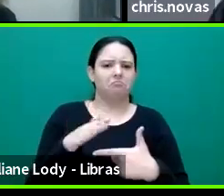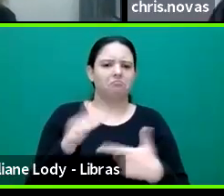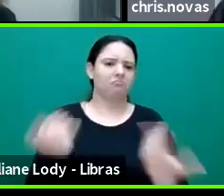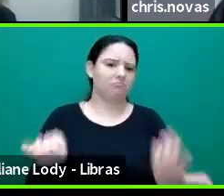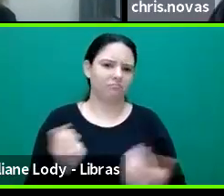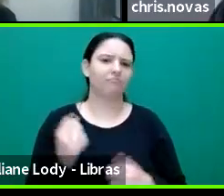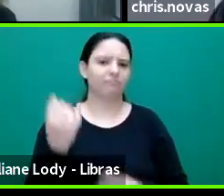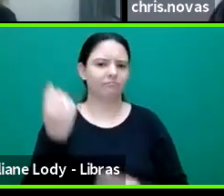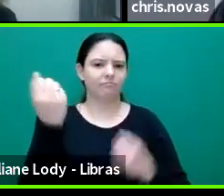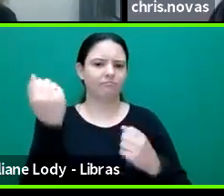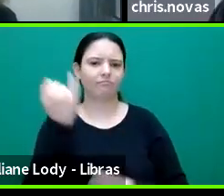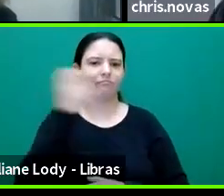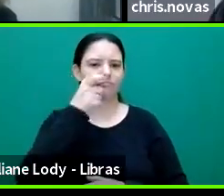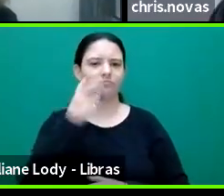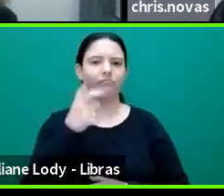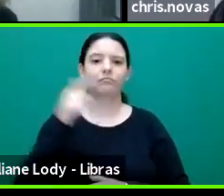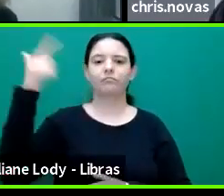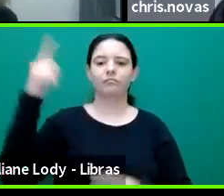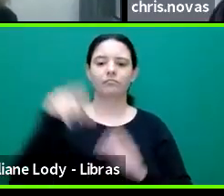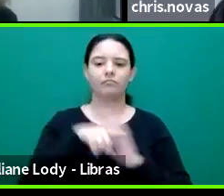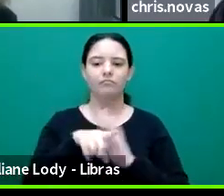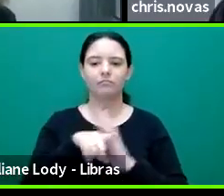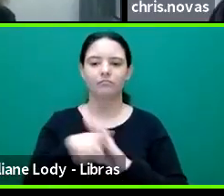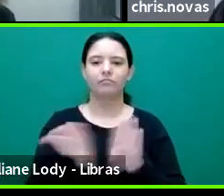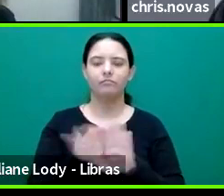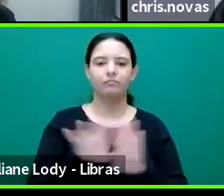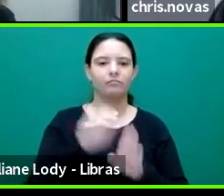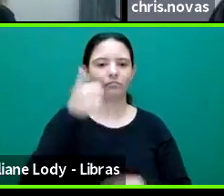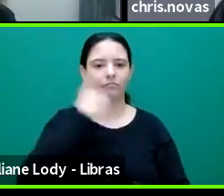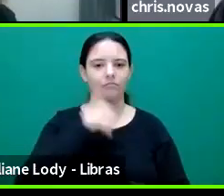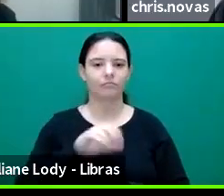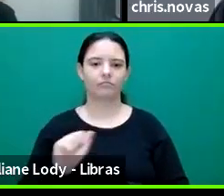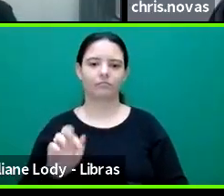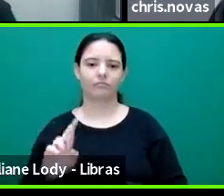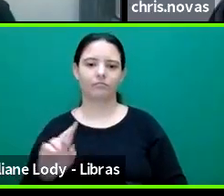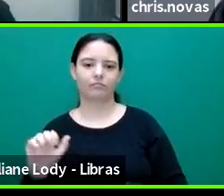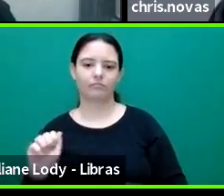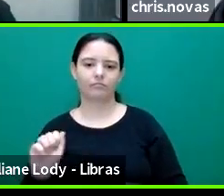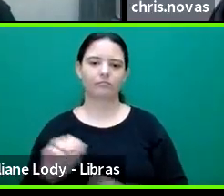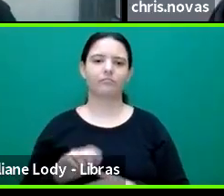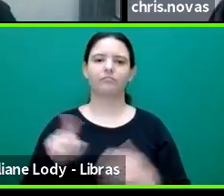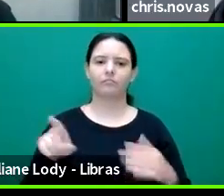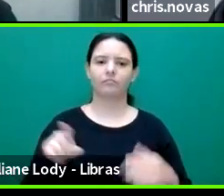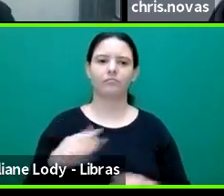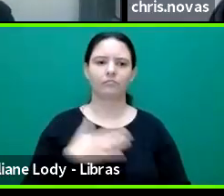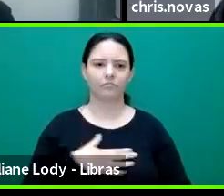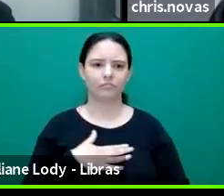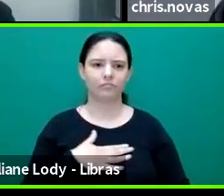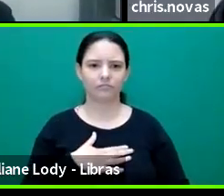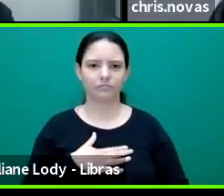is from Sarah. Sarah, do you want to speak your question or I translate?